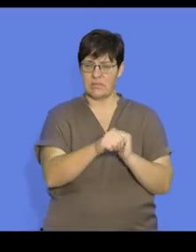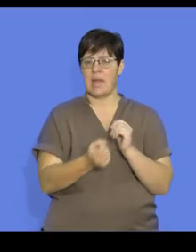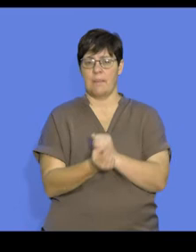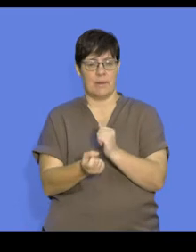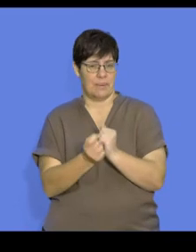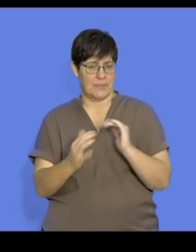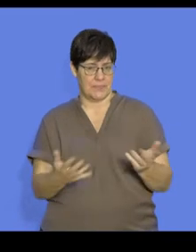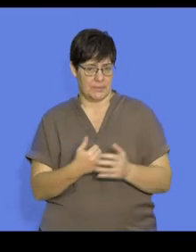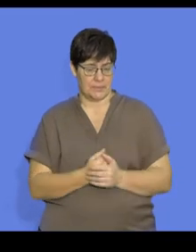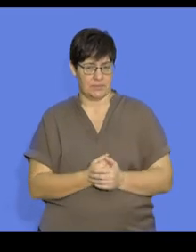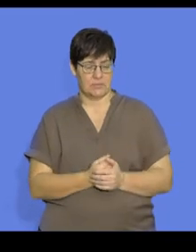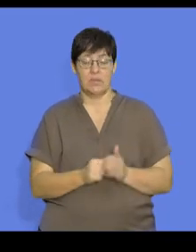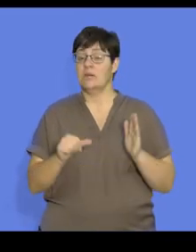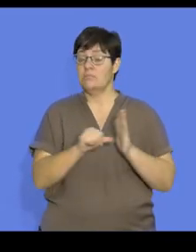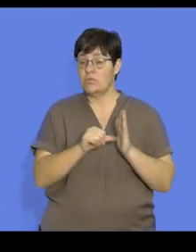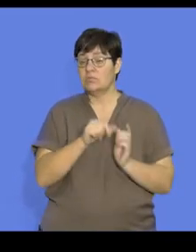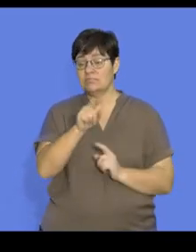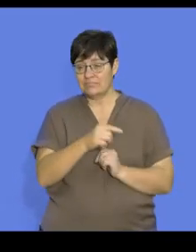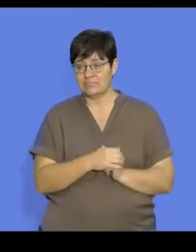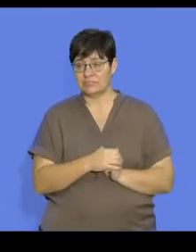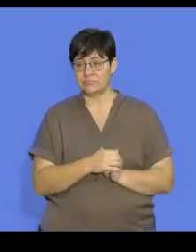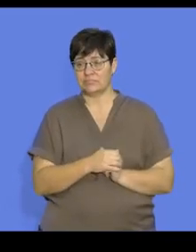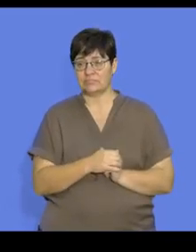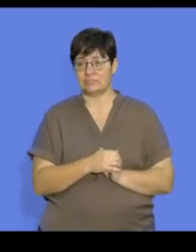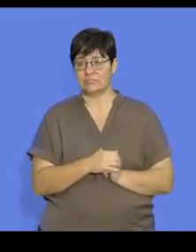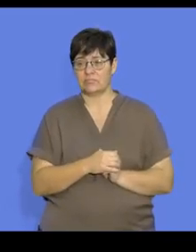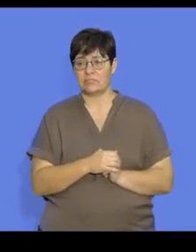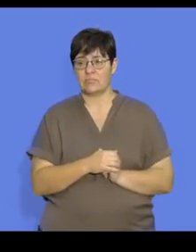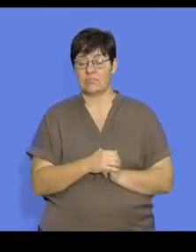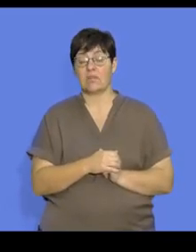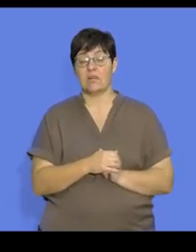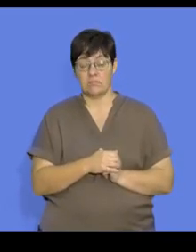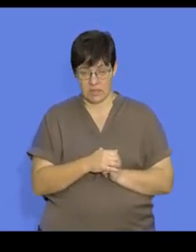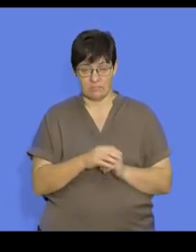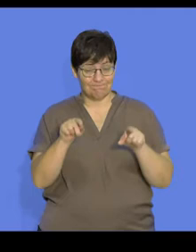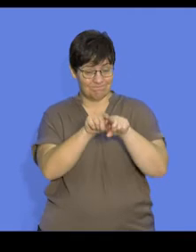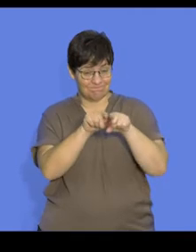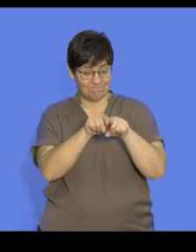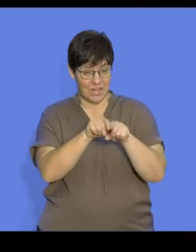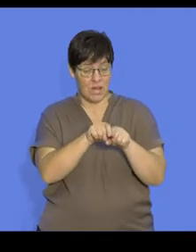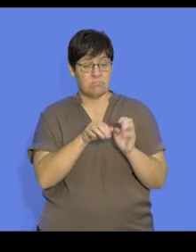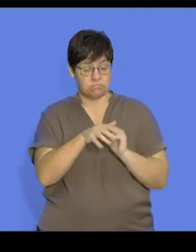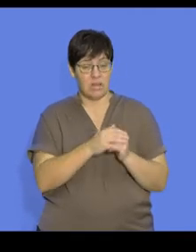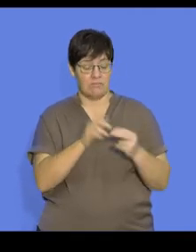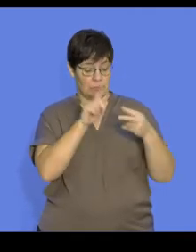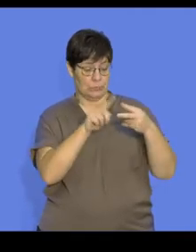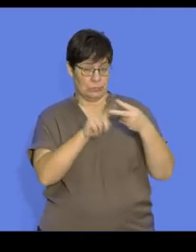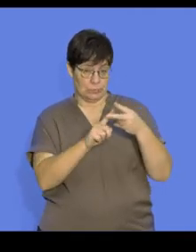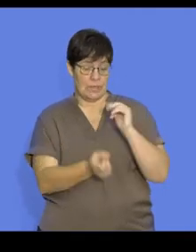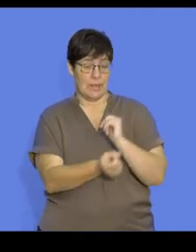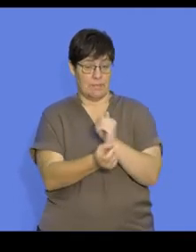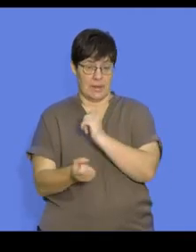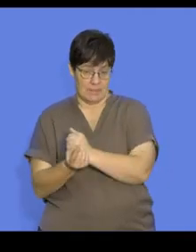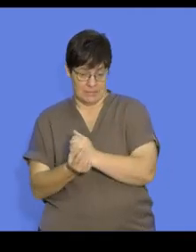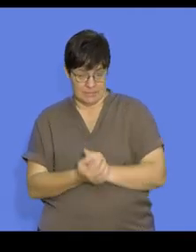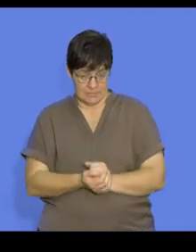It's important that we recognise that as we talk about fertilisation, there are two types of fertilisation that can be